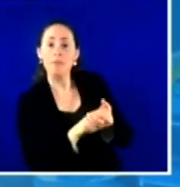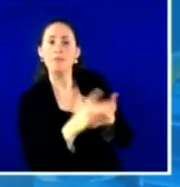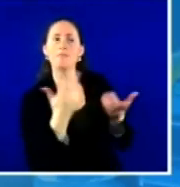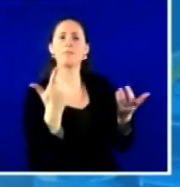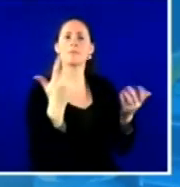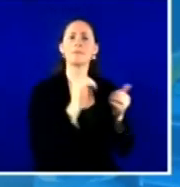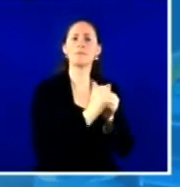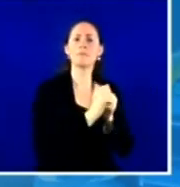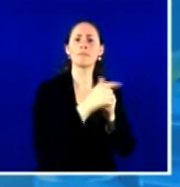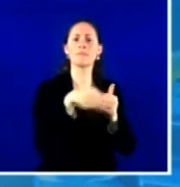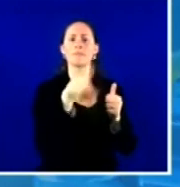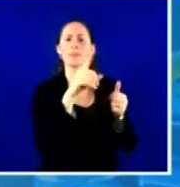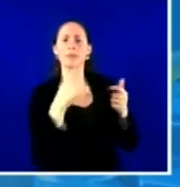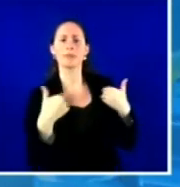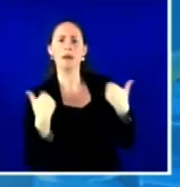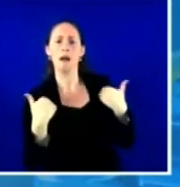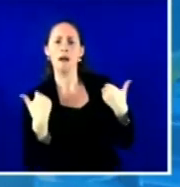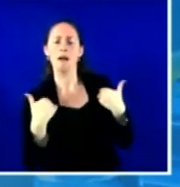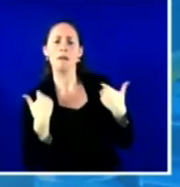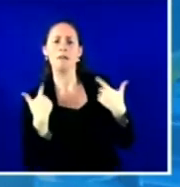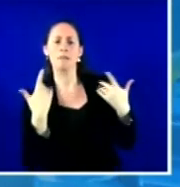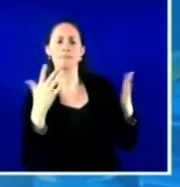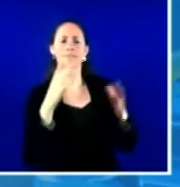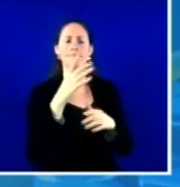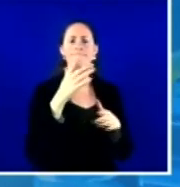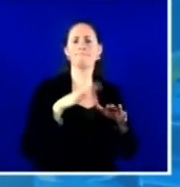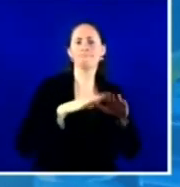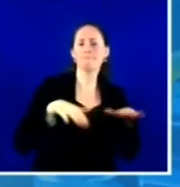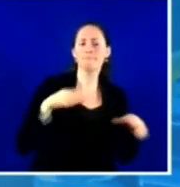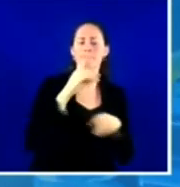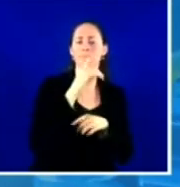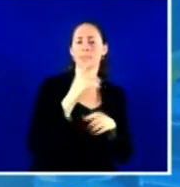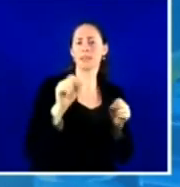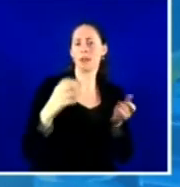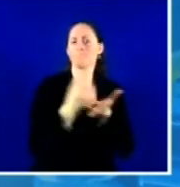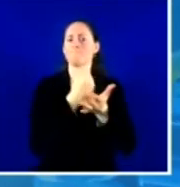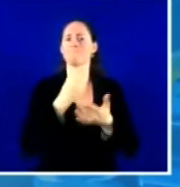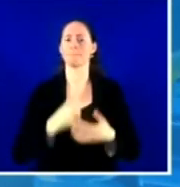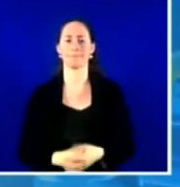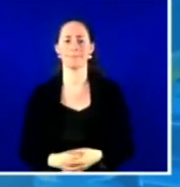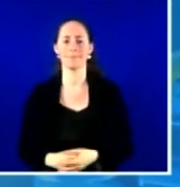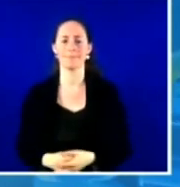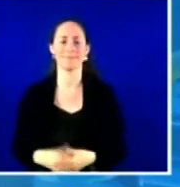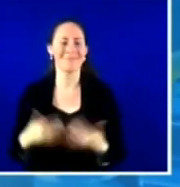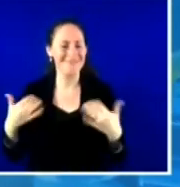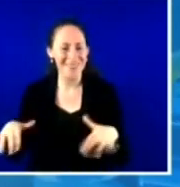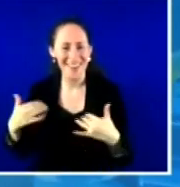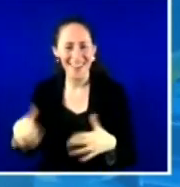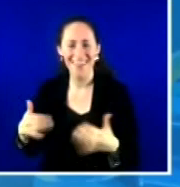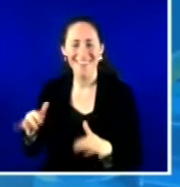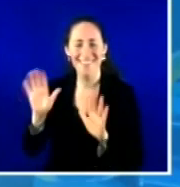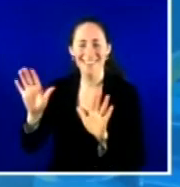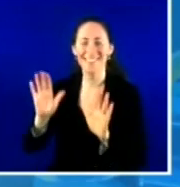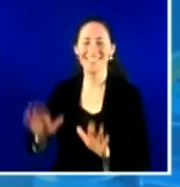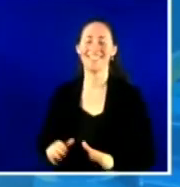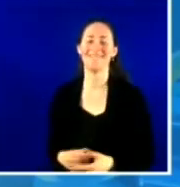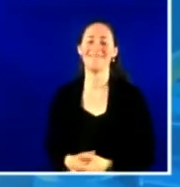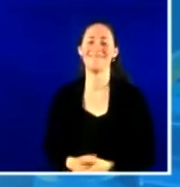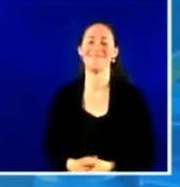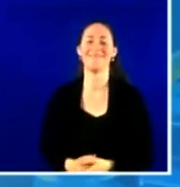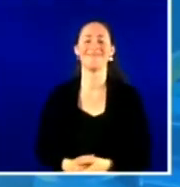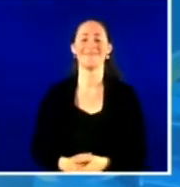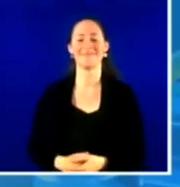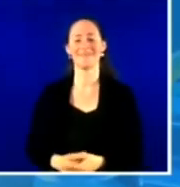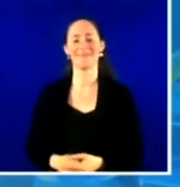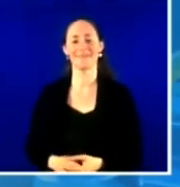12 to 17 years old as well. Mm That's really fantastic. So with that, and I think that that's exactly